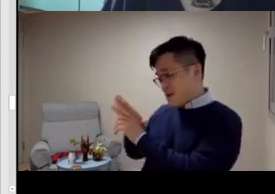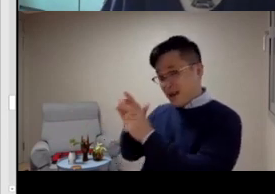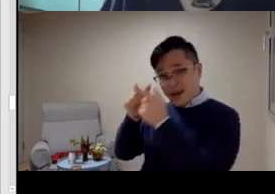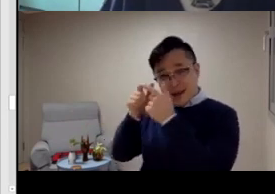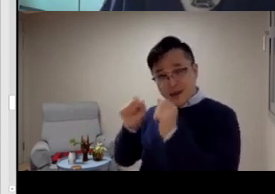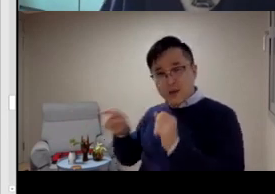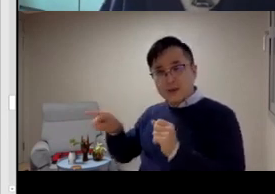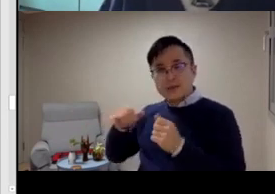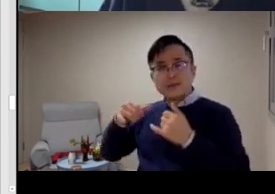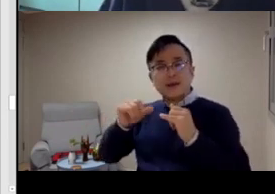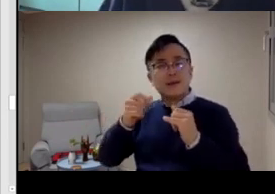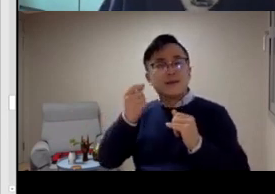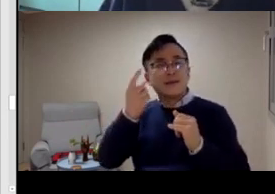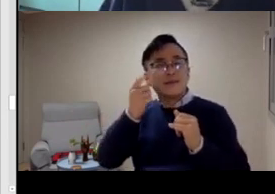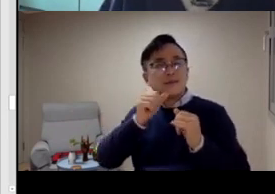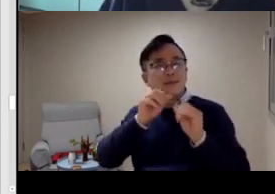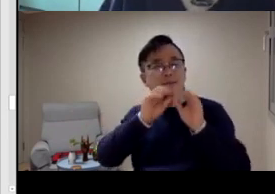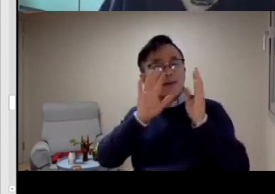deaf.